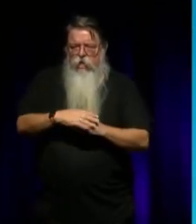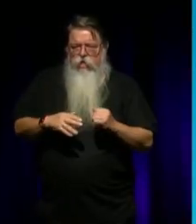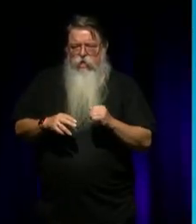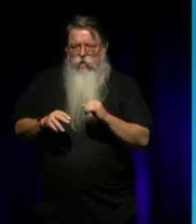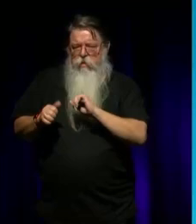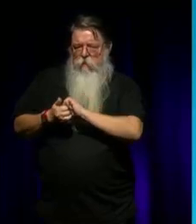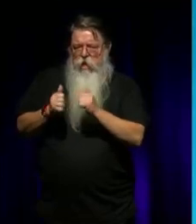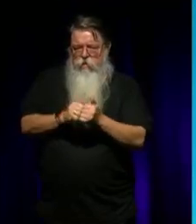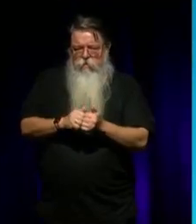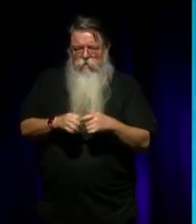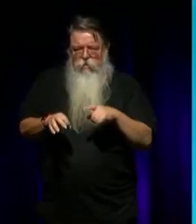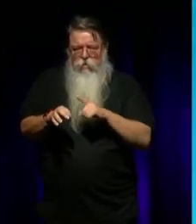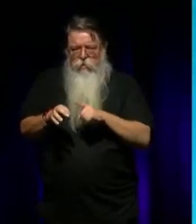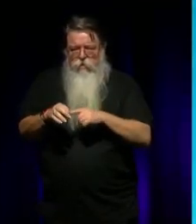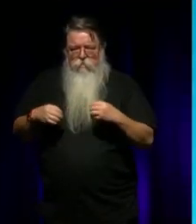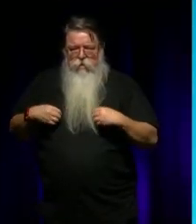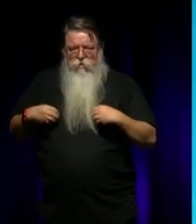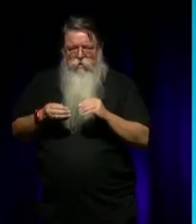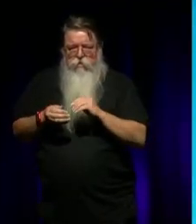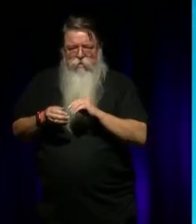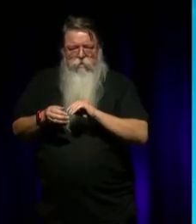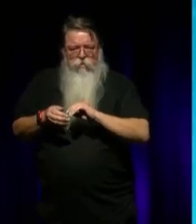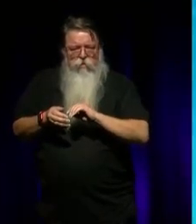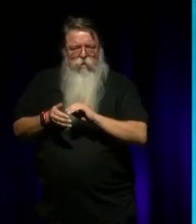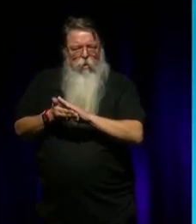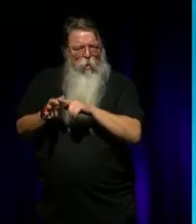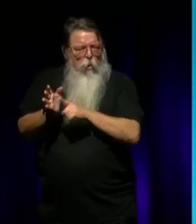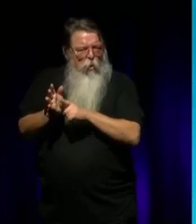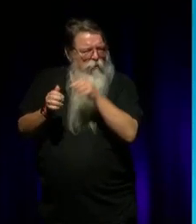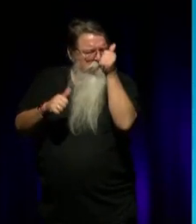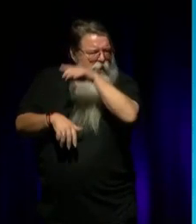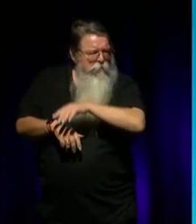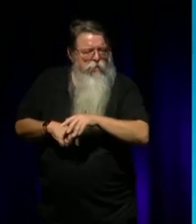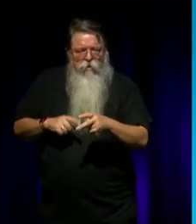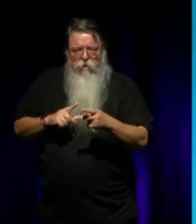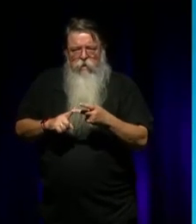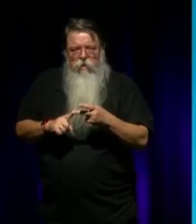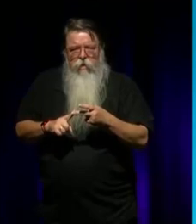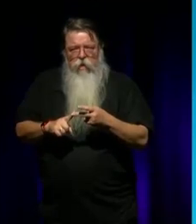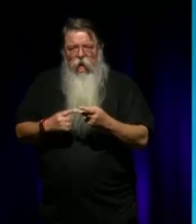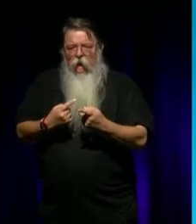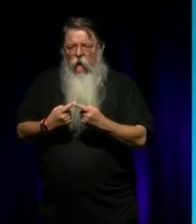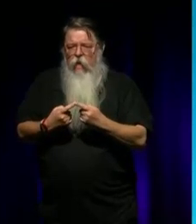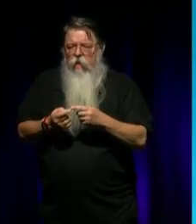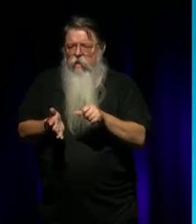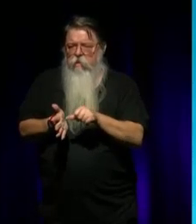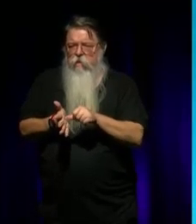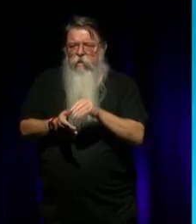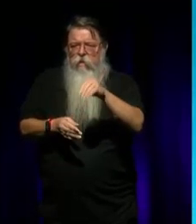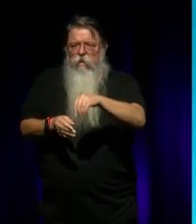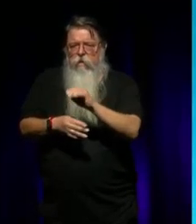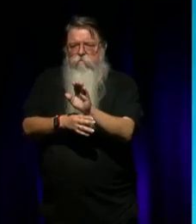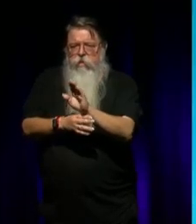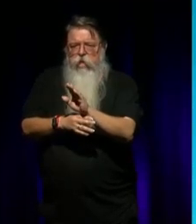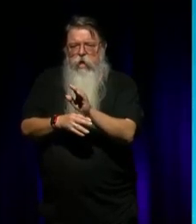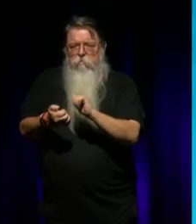this work, the Queensland Business Leaders Hall of Fame, possible. Thank you to our principal partners, principal sponsor, Picture Partners, our